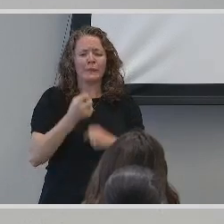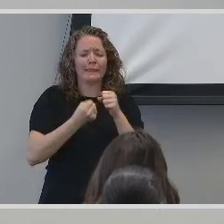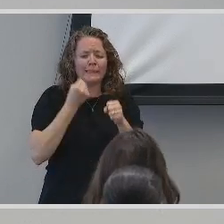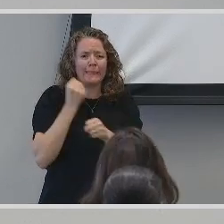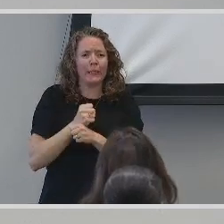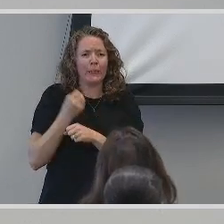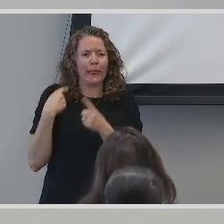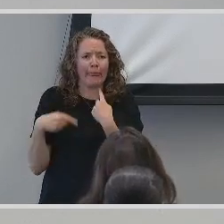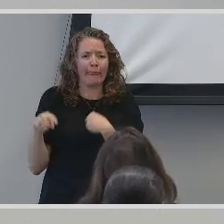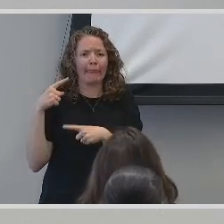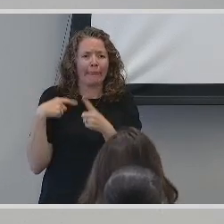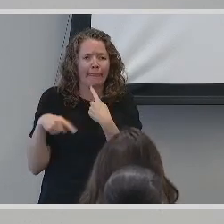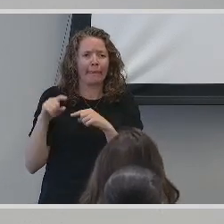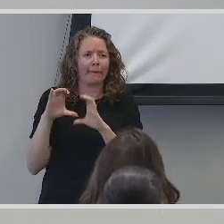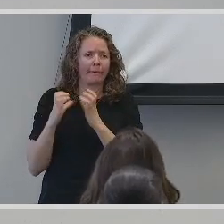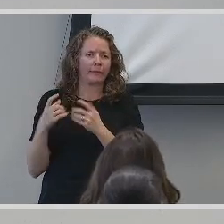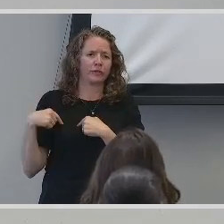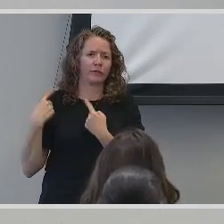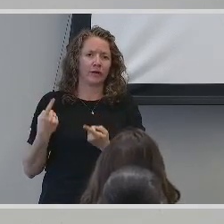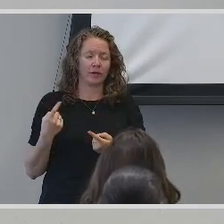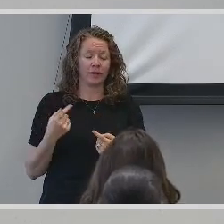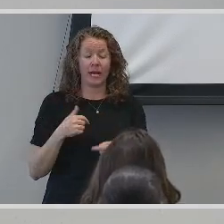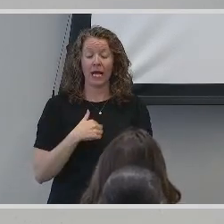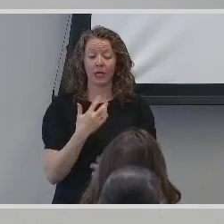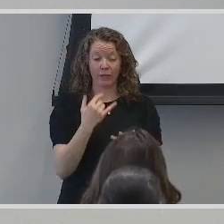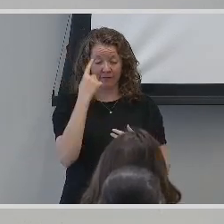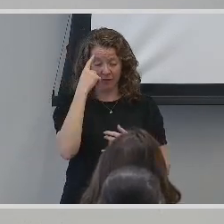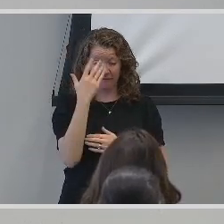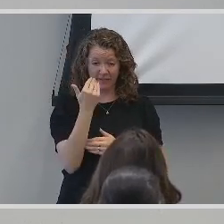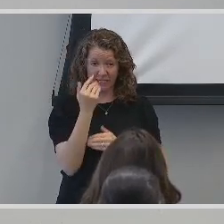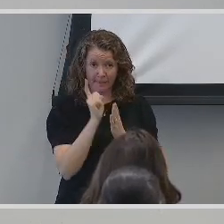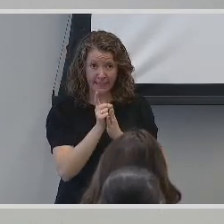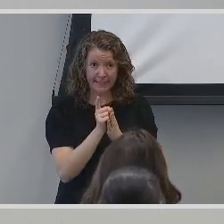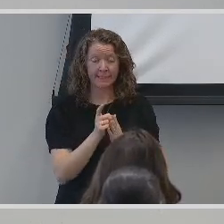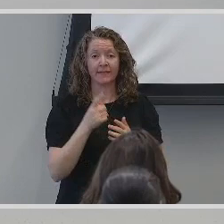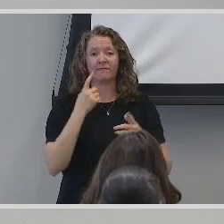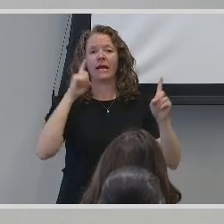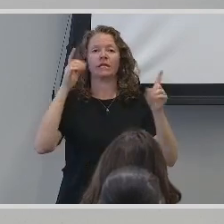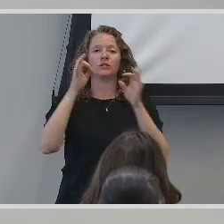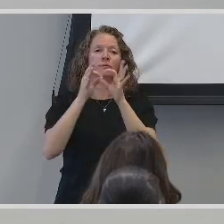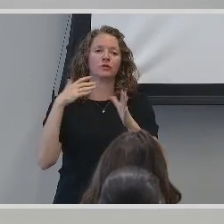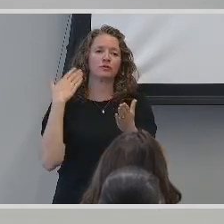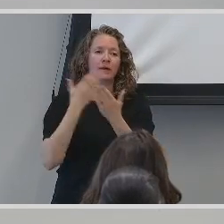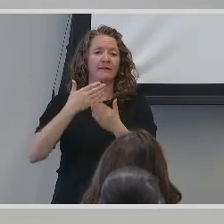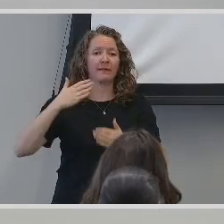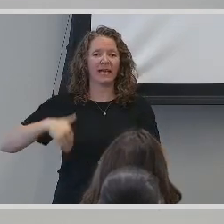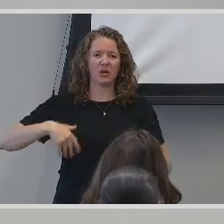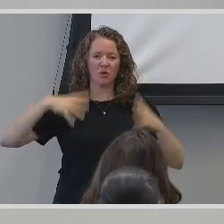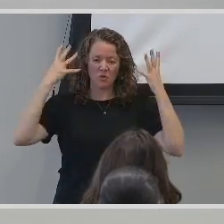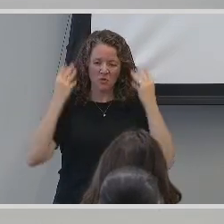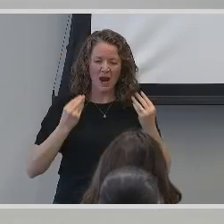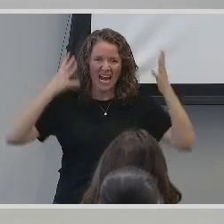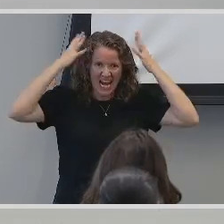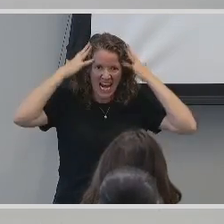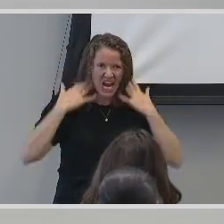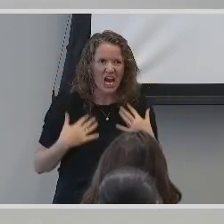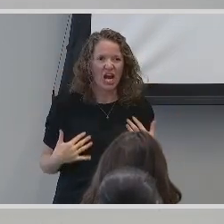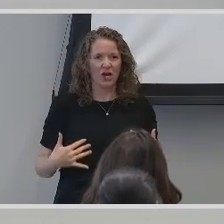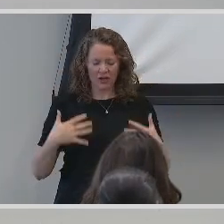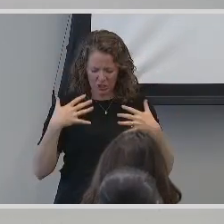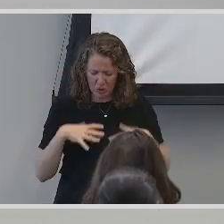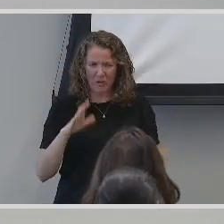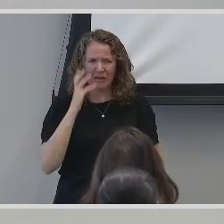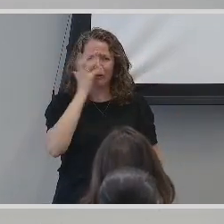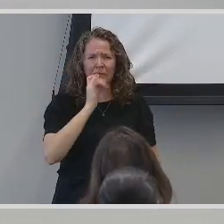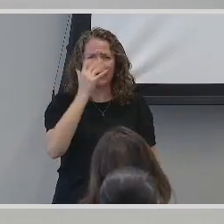During the interview, I waited for 15 minutes as the interpreter arrived late with red hair and in clothing that resembled